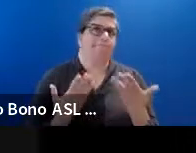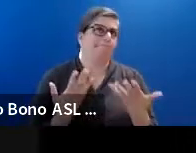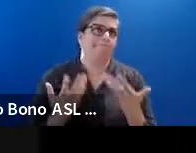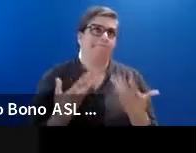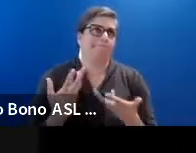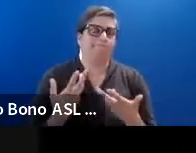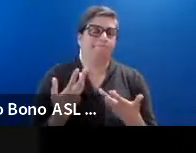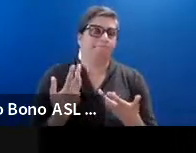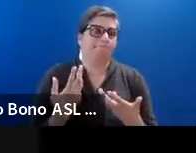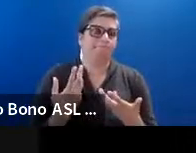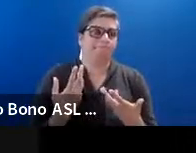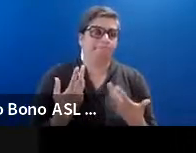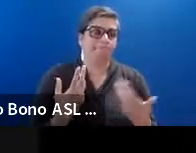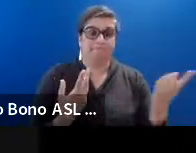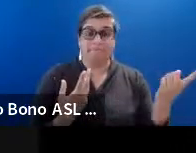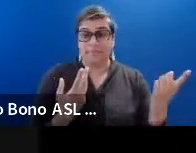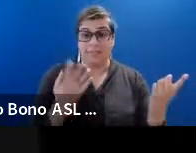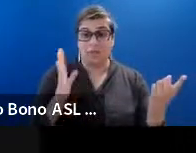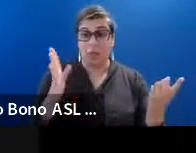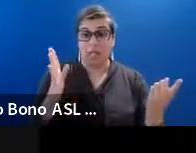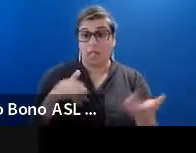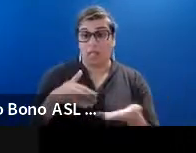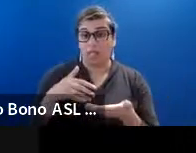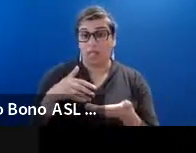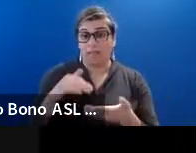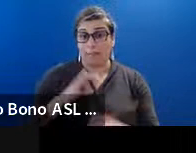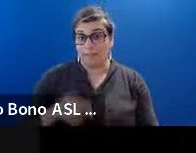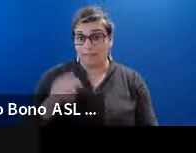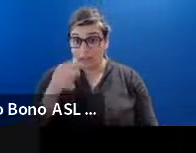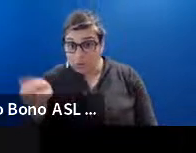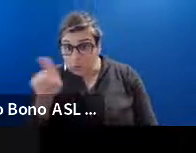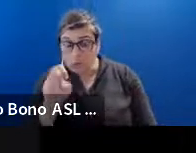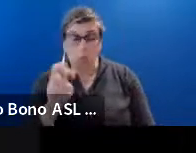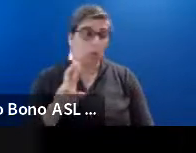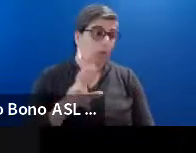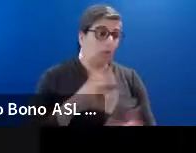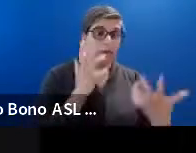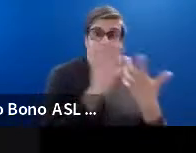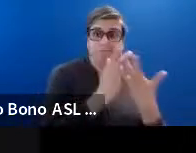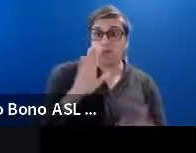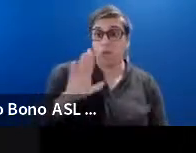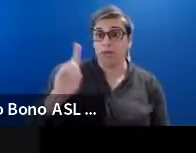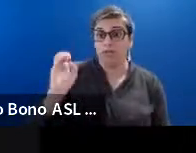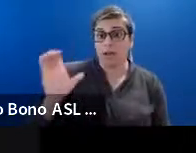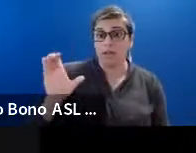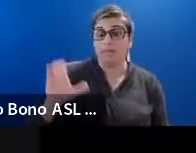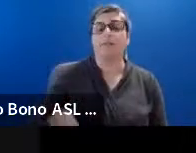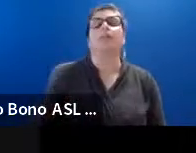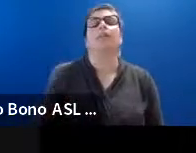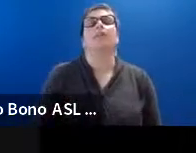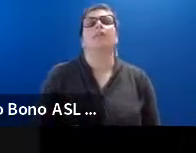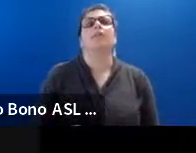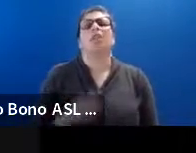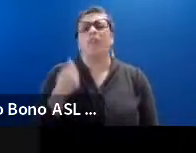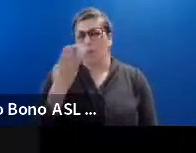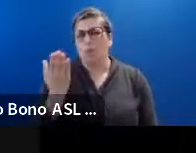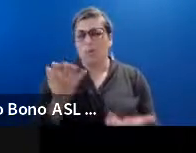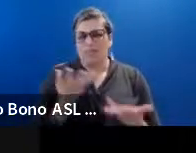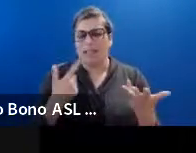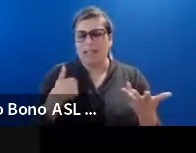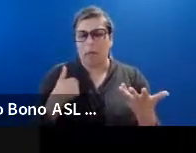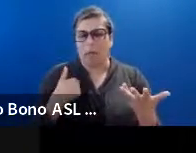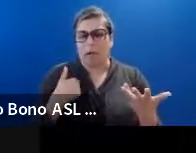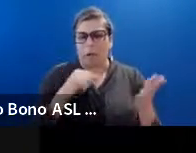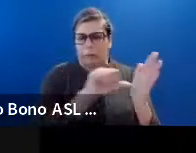Something that. That's. That's for you. Or for your. For your documentary. A couple of things I. I want to point out. Um. That. That